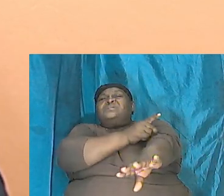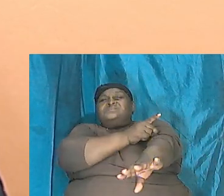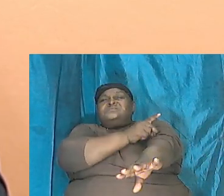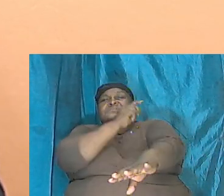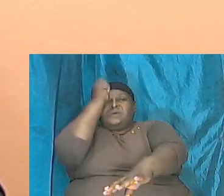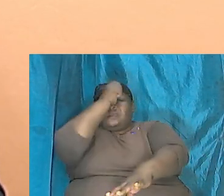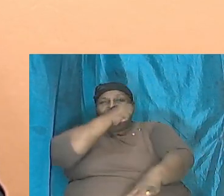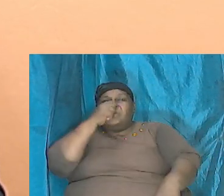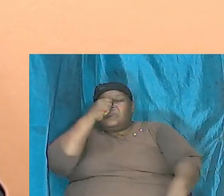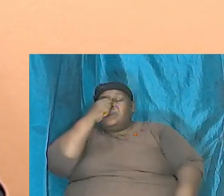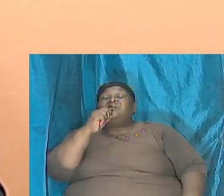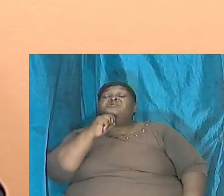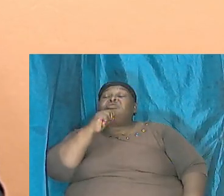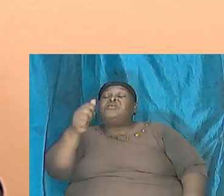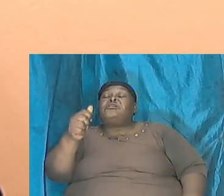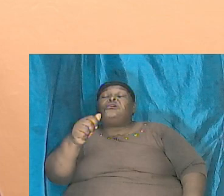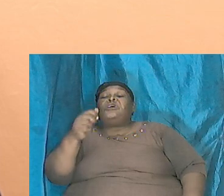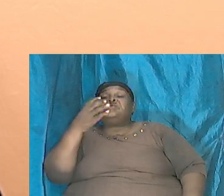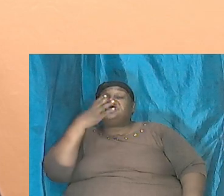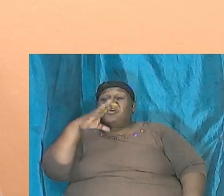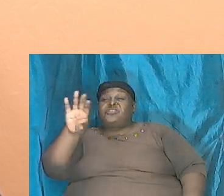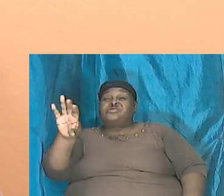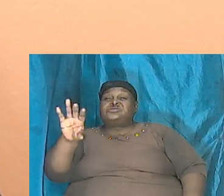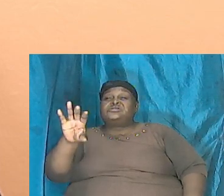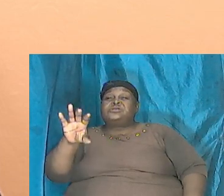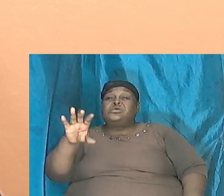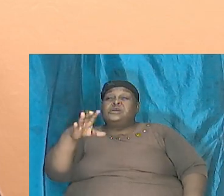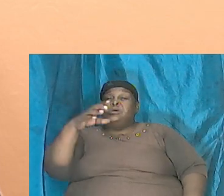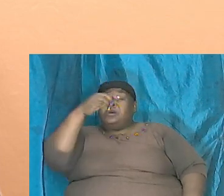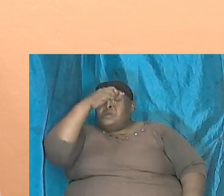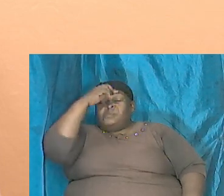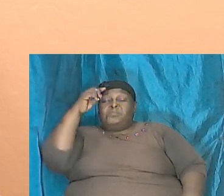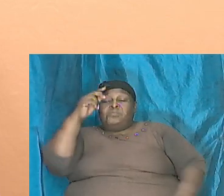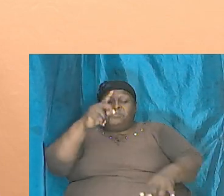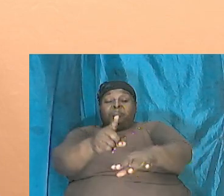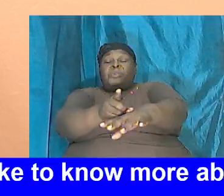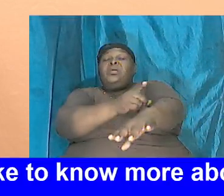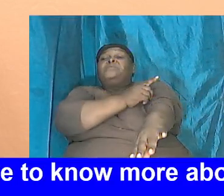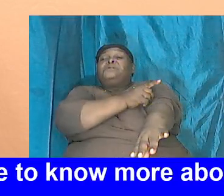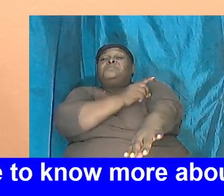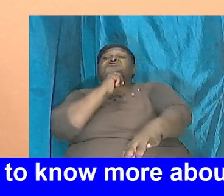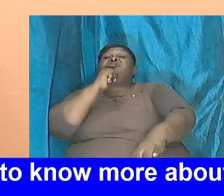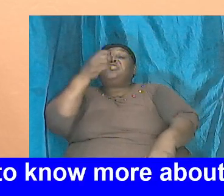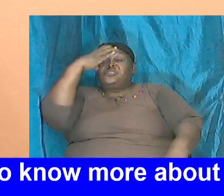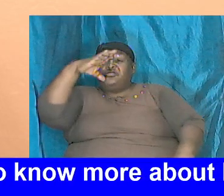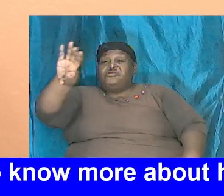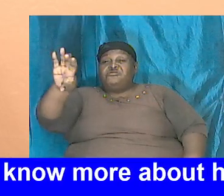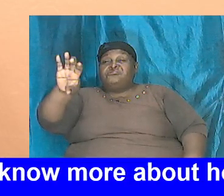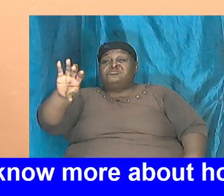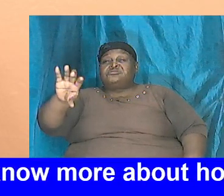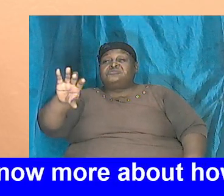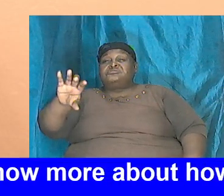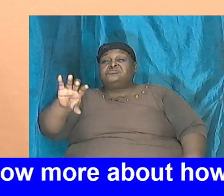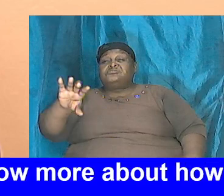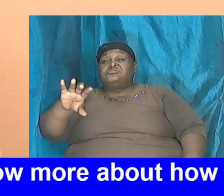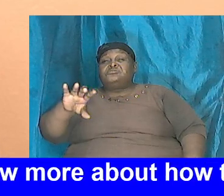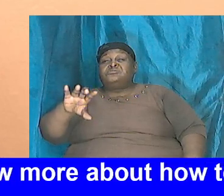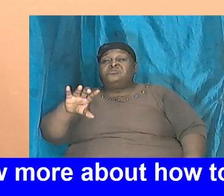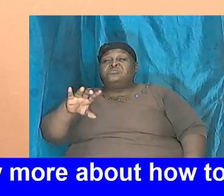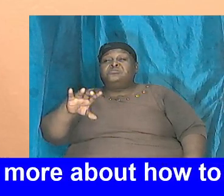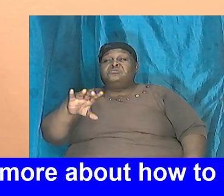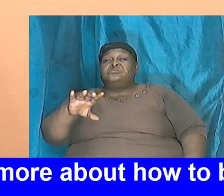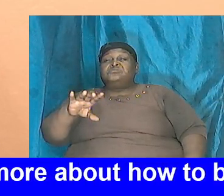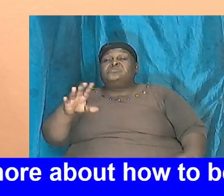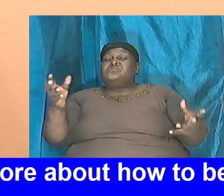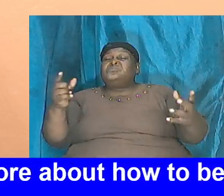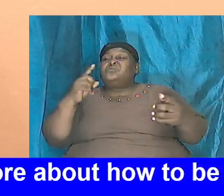was not cursed so black people are not cursed contrary to what many would try to put into our